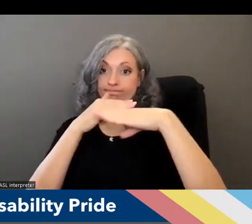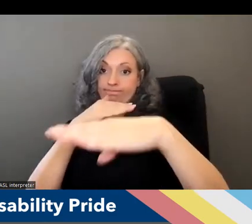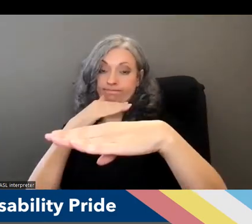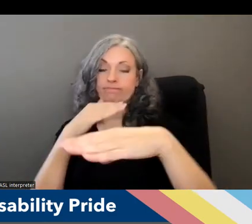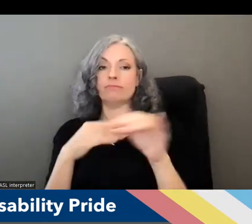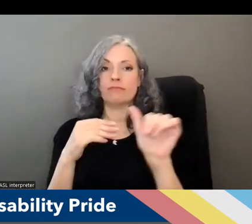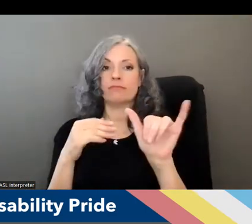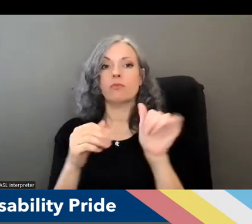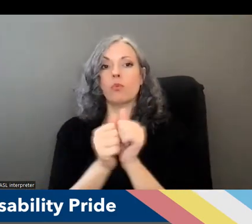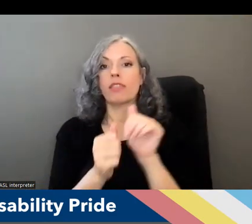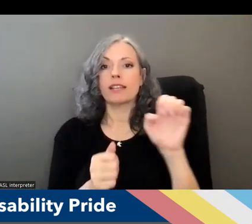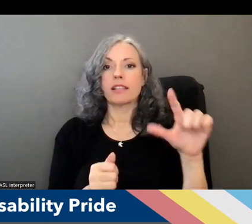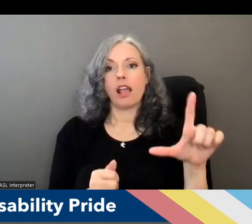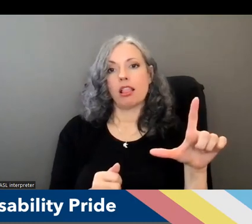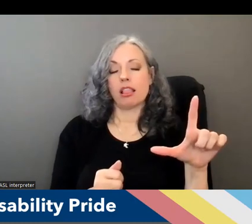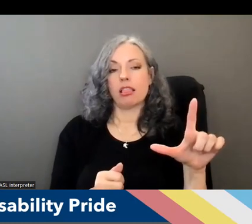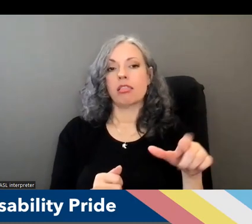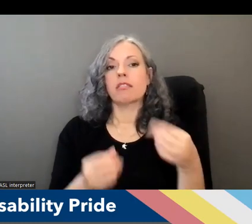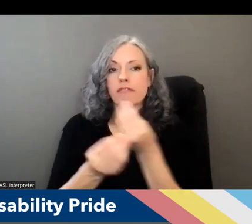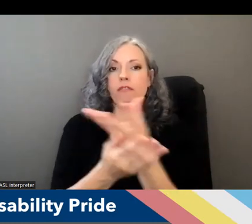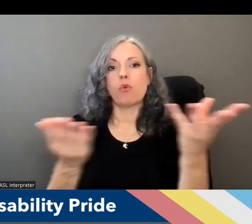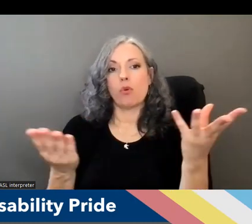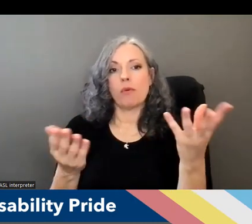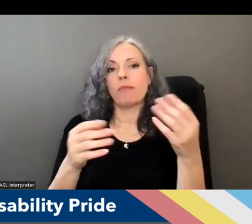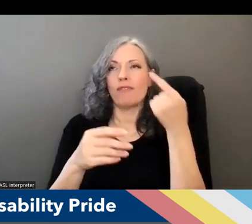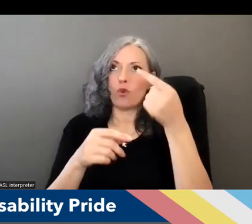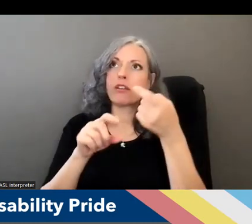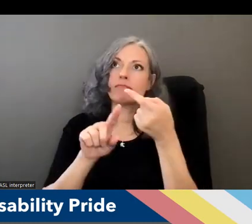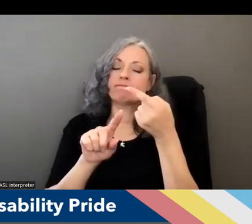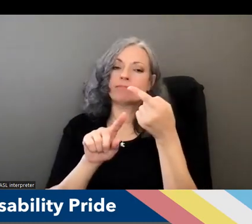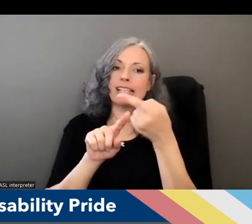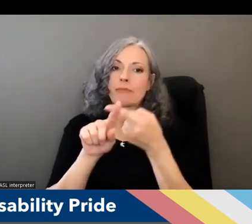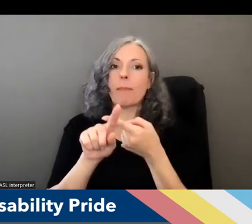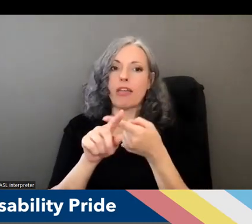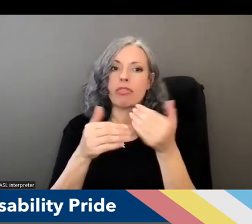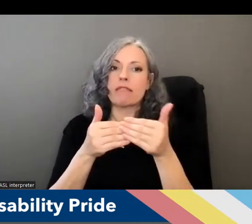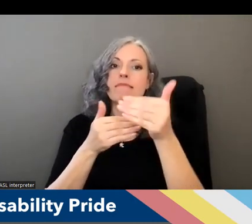this will inform our public comments that we're submitting next month to acl next slide